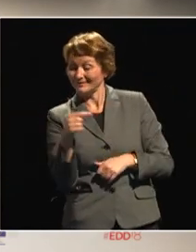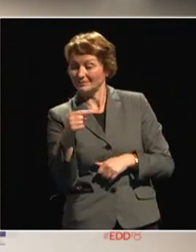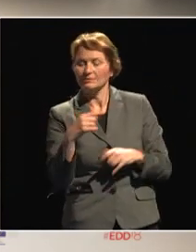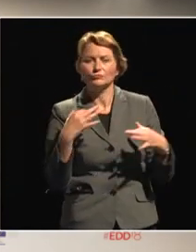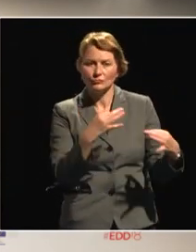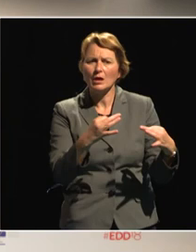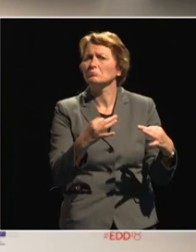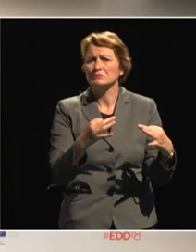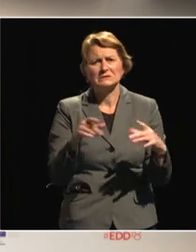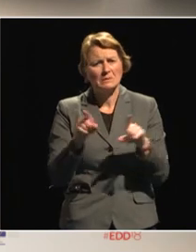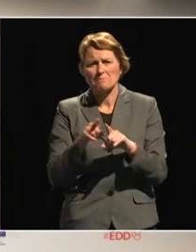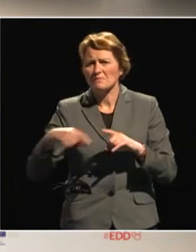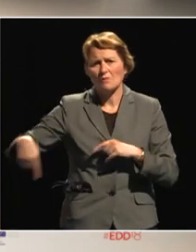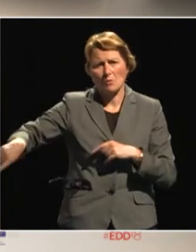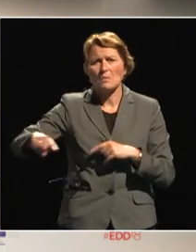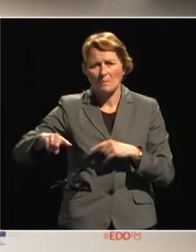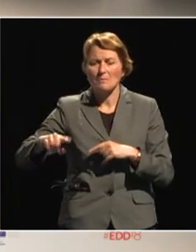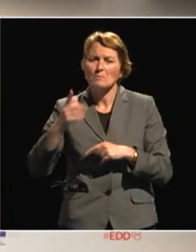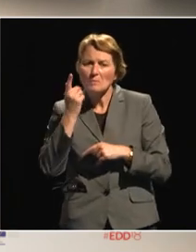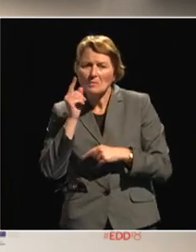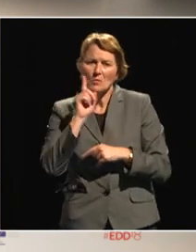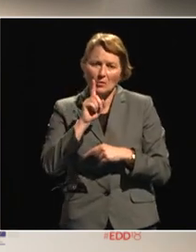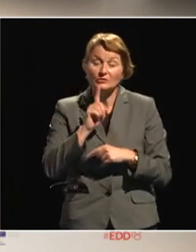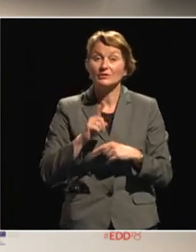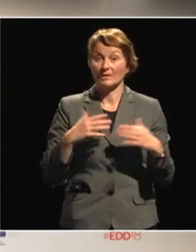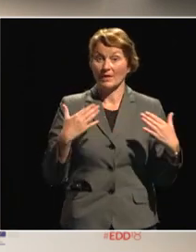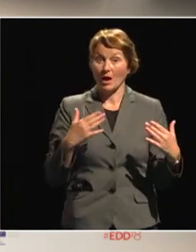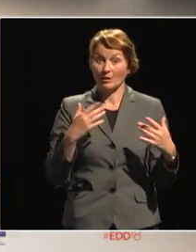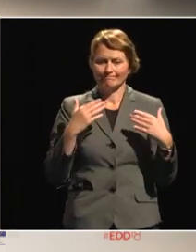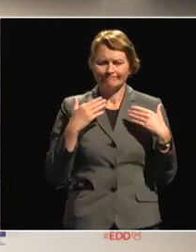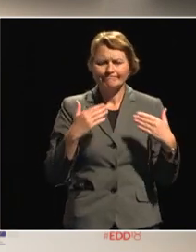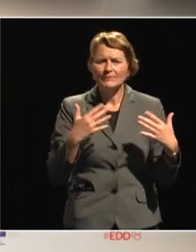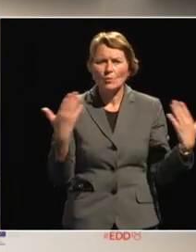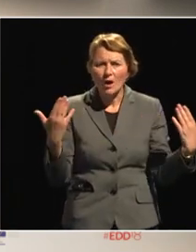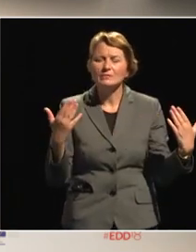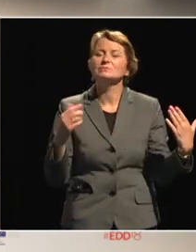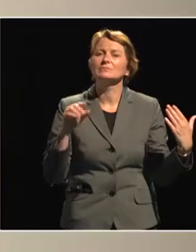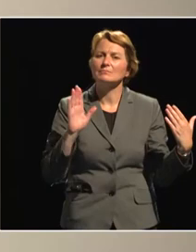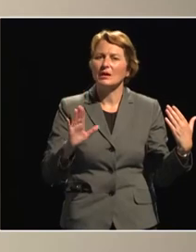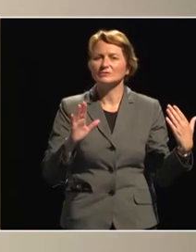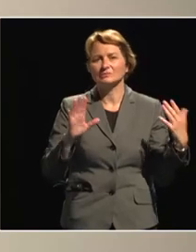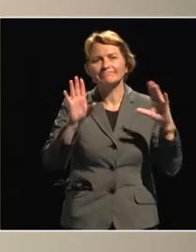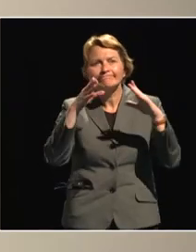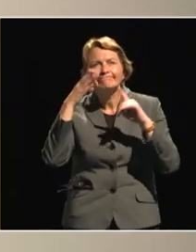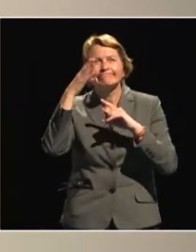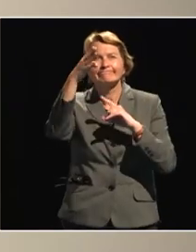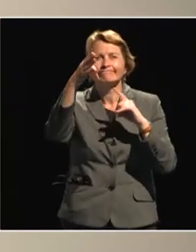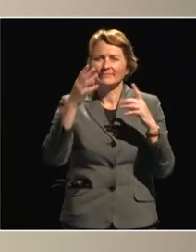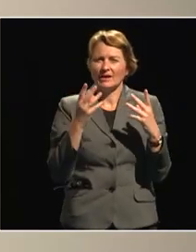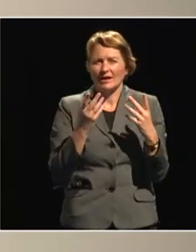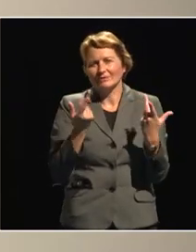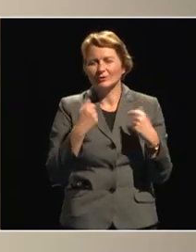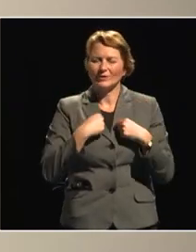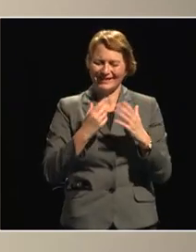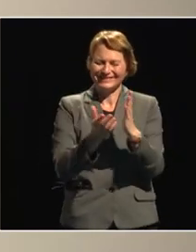across the continent an approach is needed that aims at supporting value chain development skills